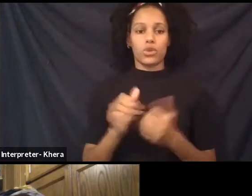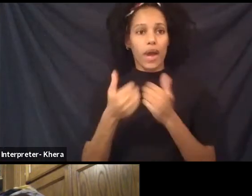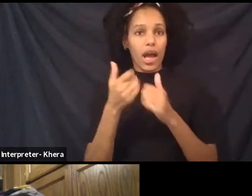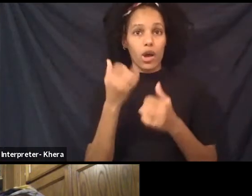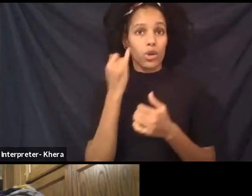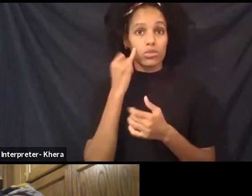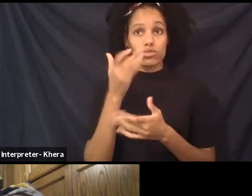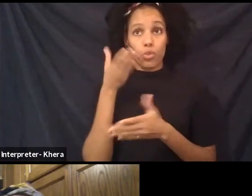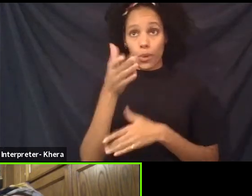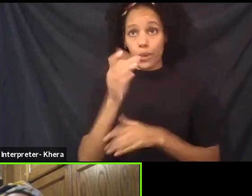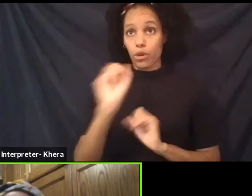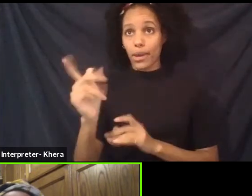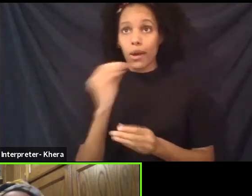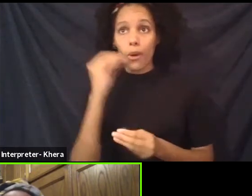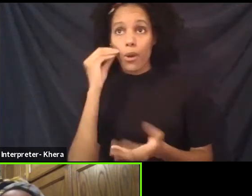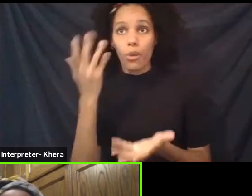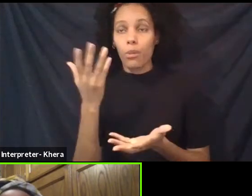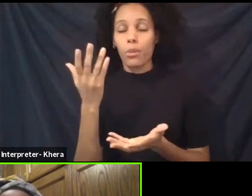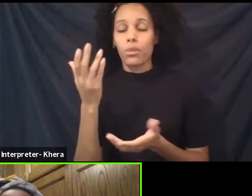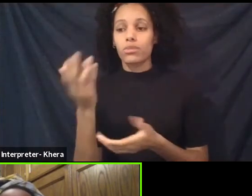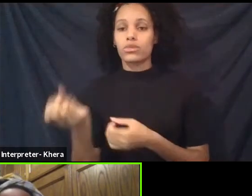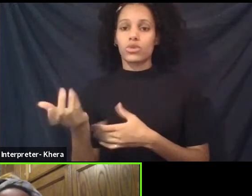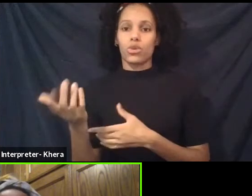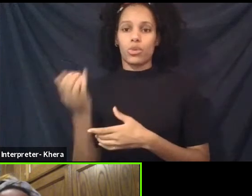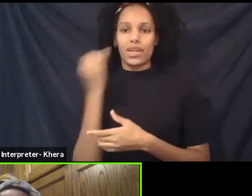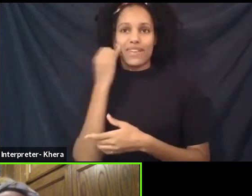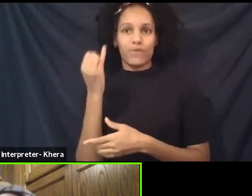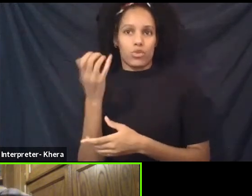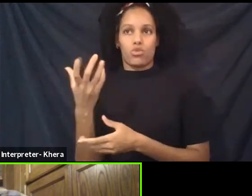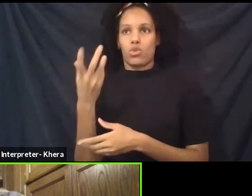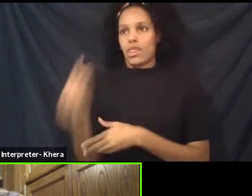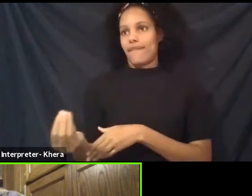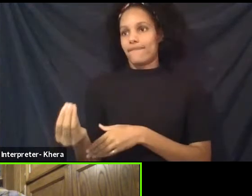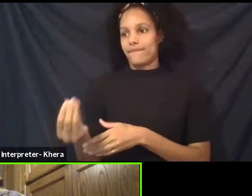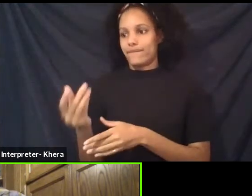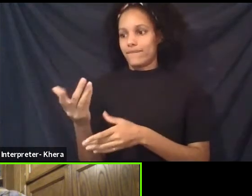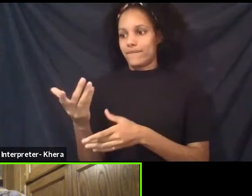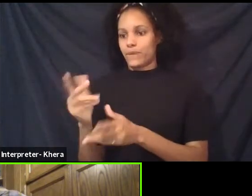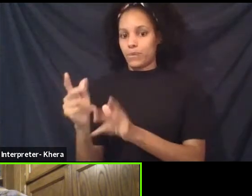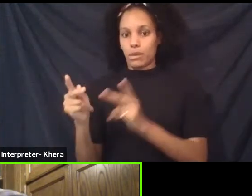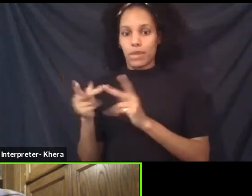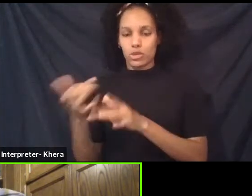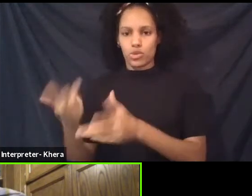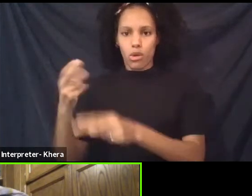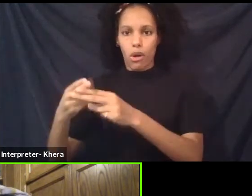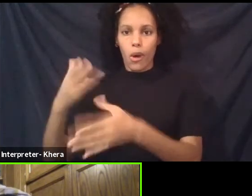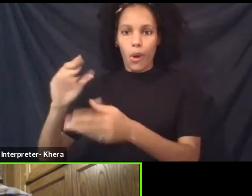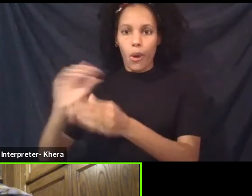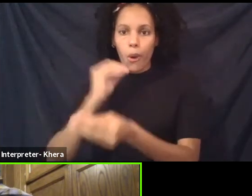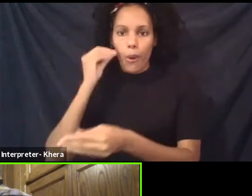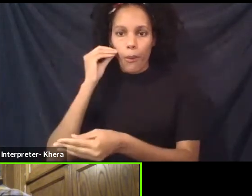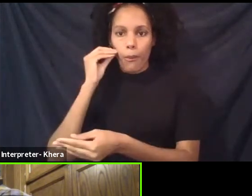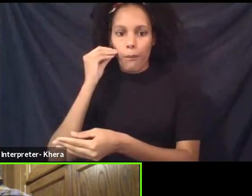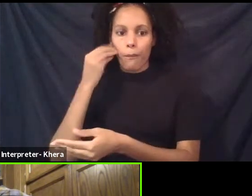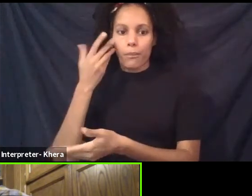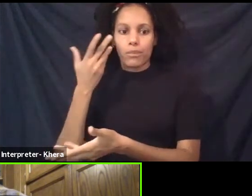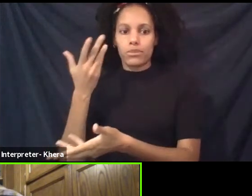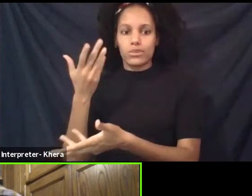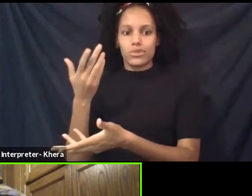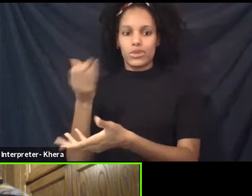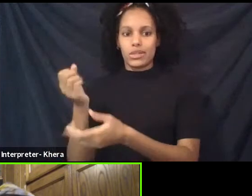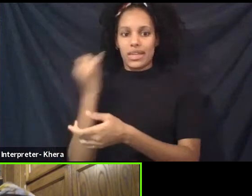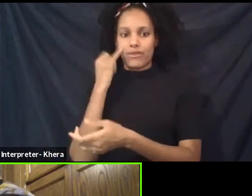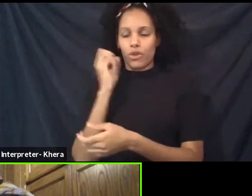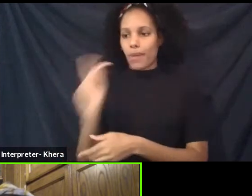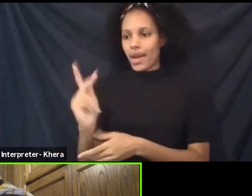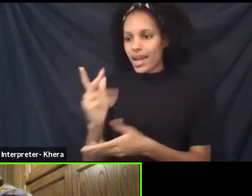how, if you've left your space where you called home at one point and returned to it years later, does it still feel like home or do you have to